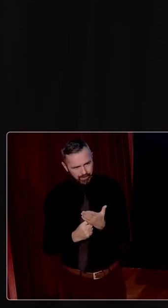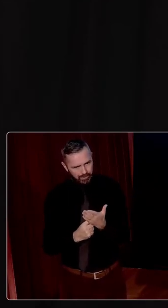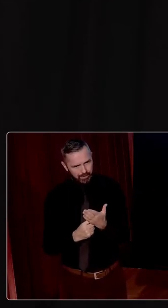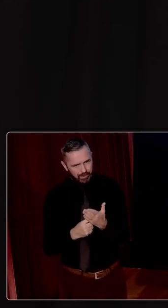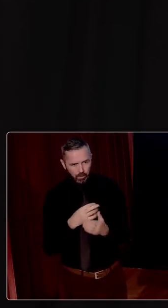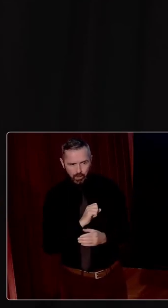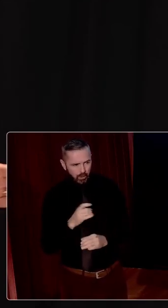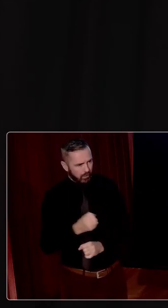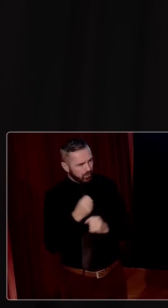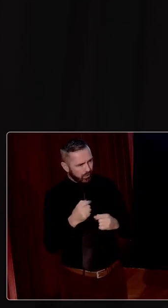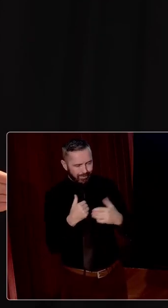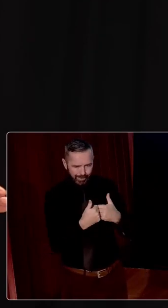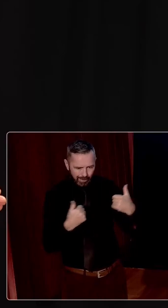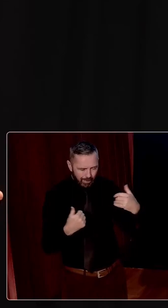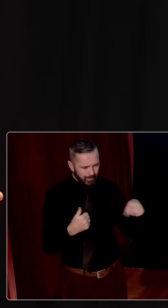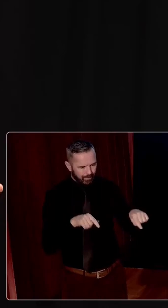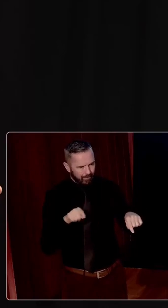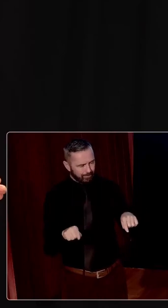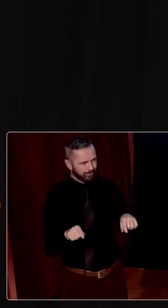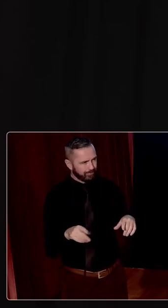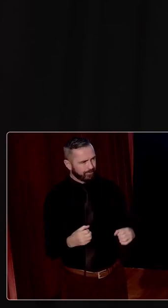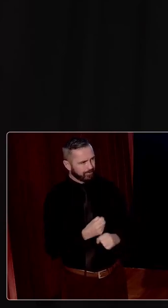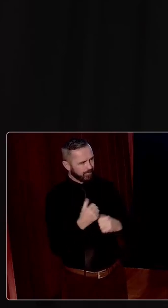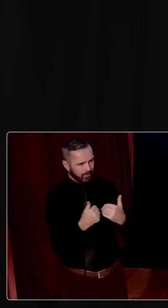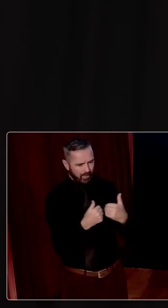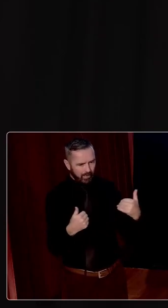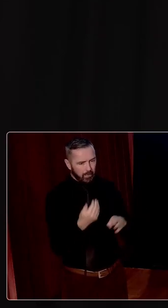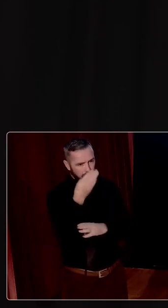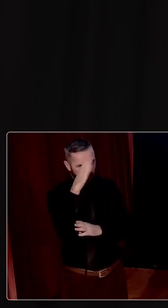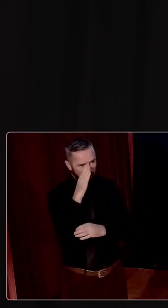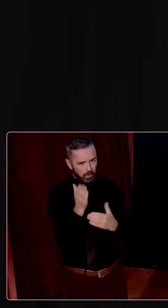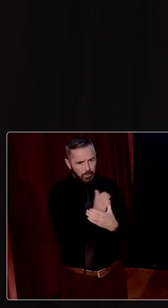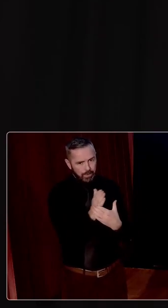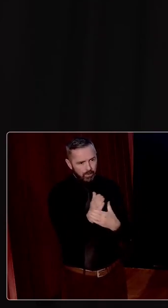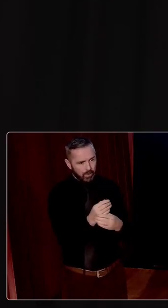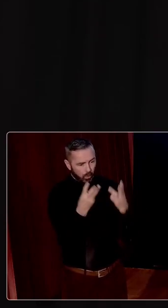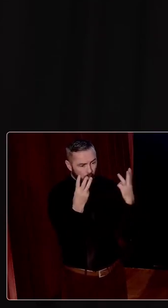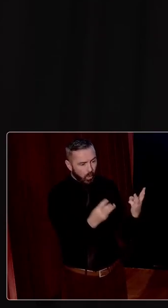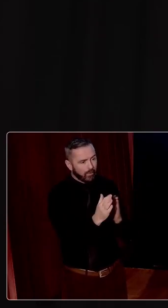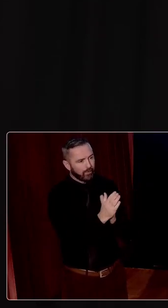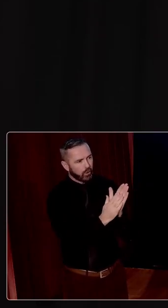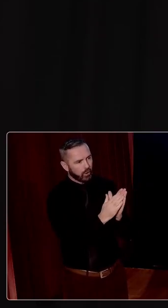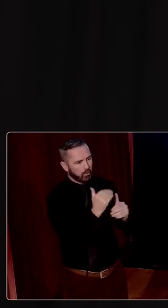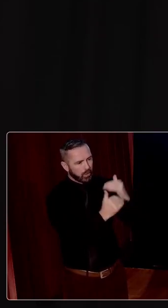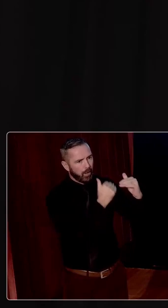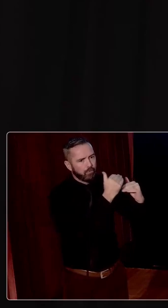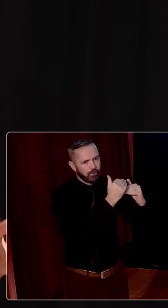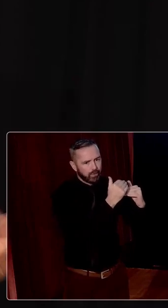that that gap was there, there was a gap in Ireland between the desire for prosperity